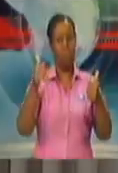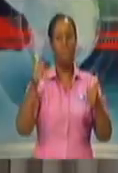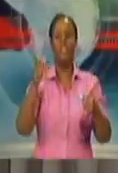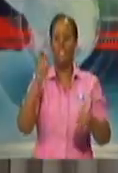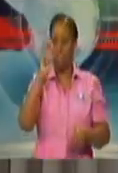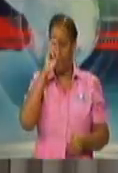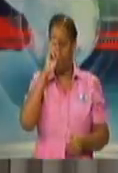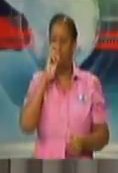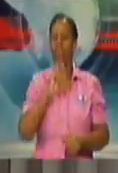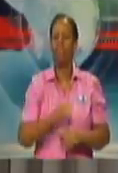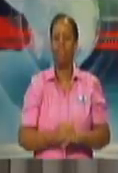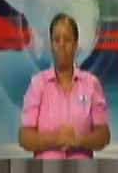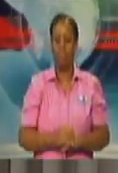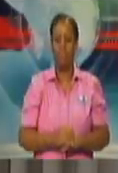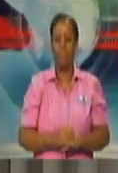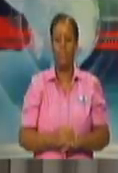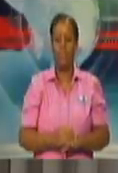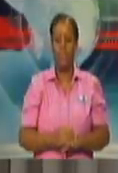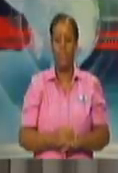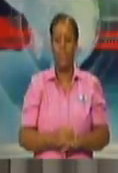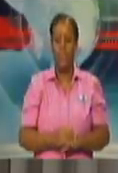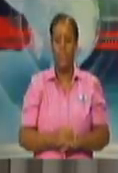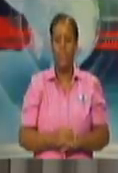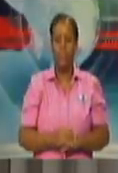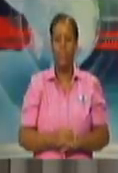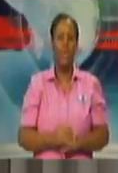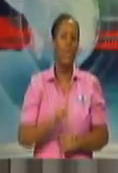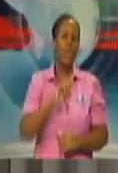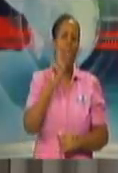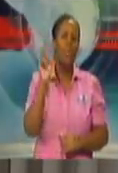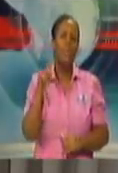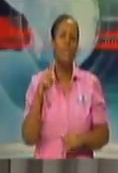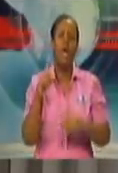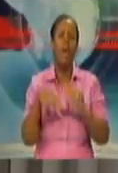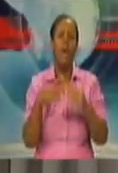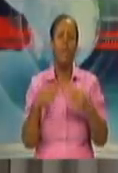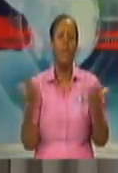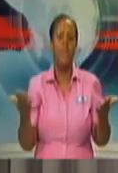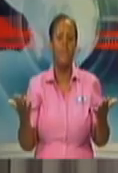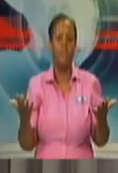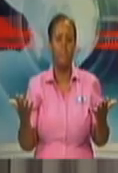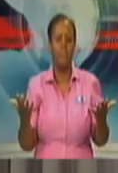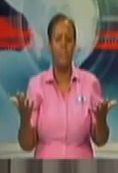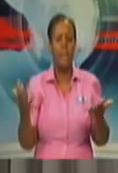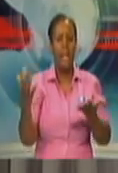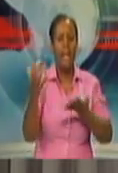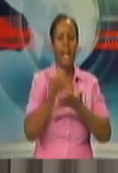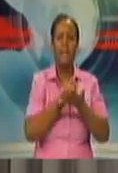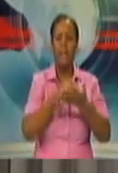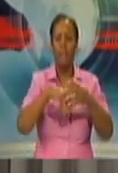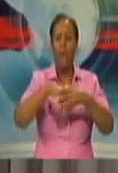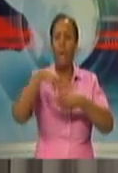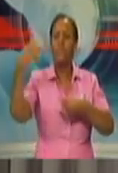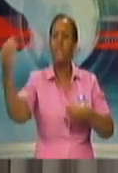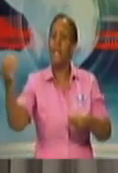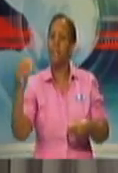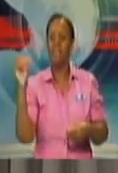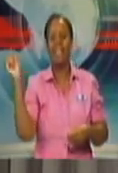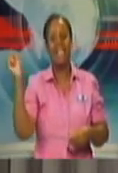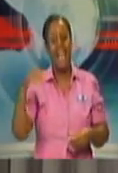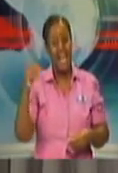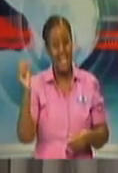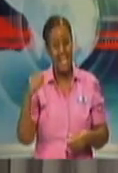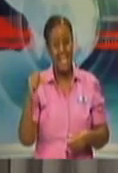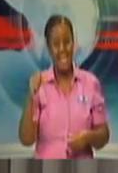in. You raised the issue about external supplies. And let me say, yes, we are aware of the challenges